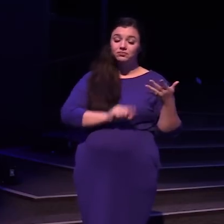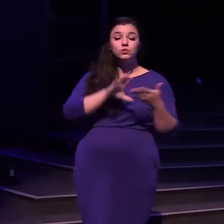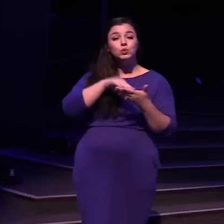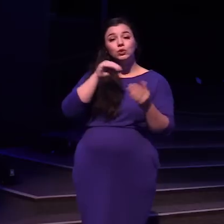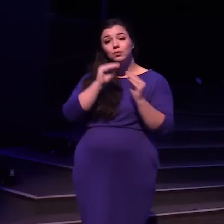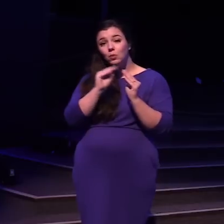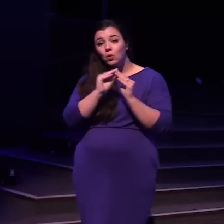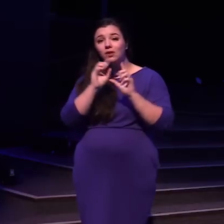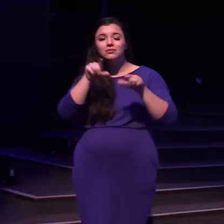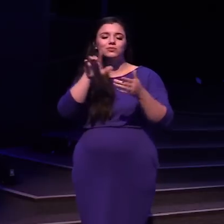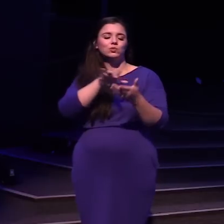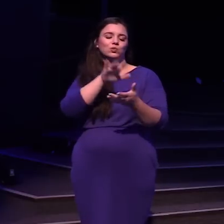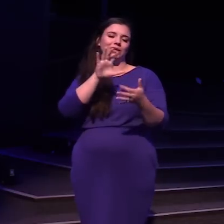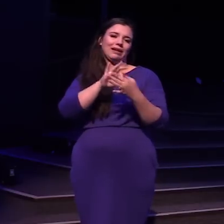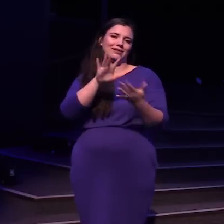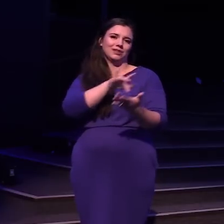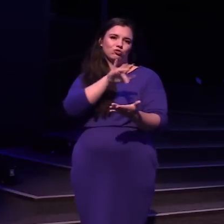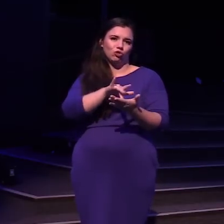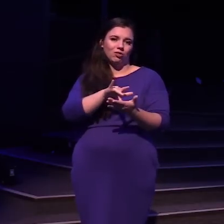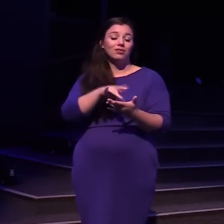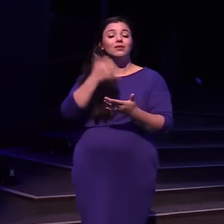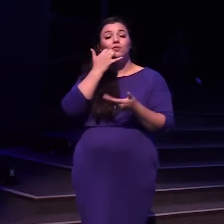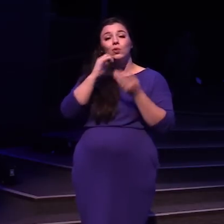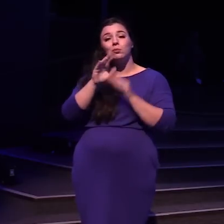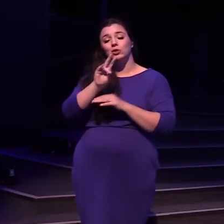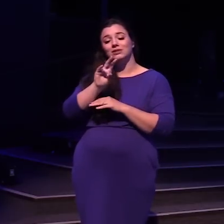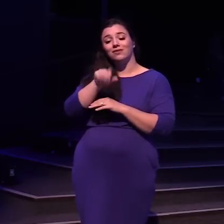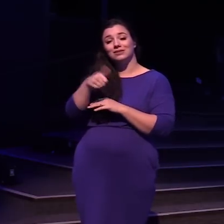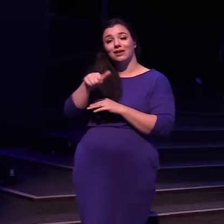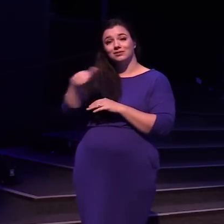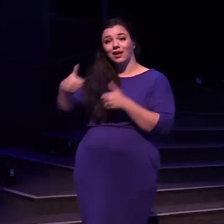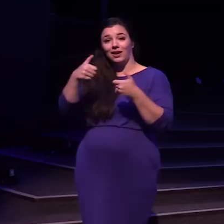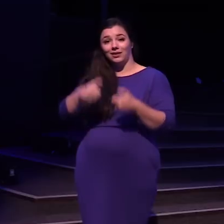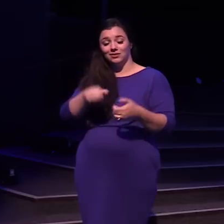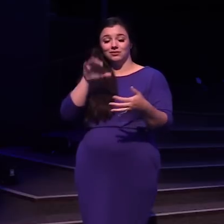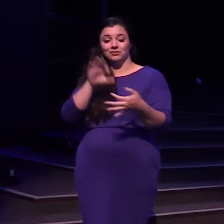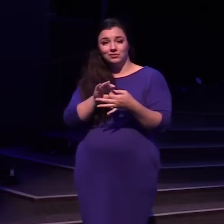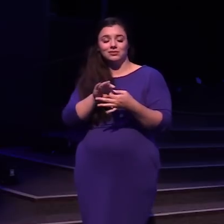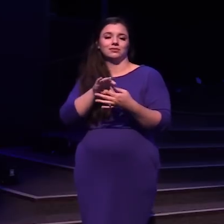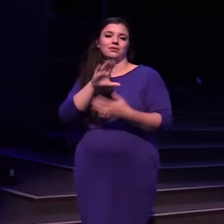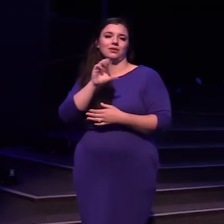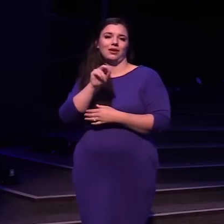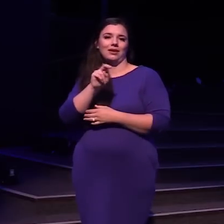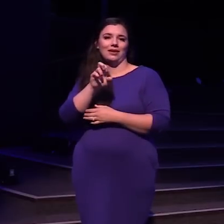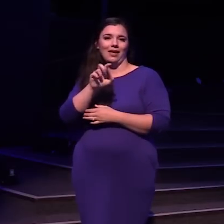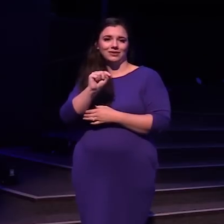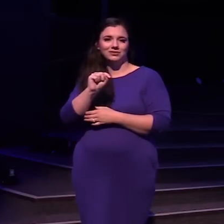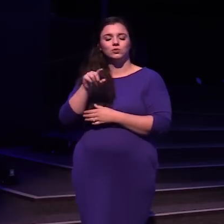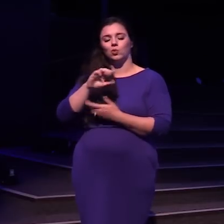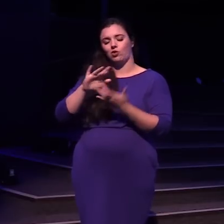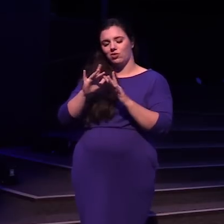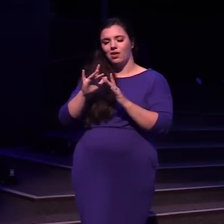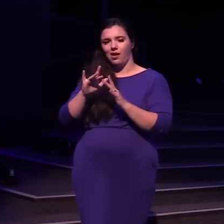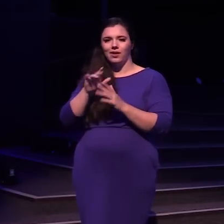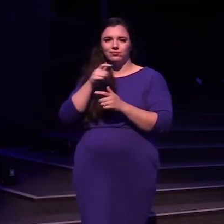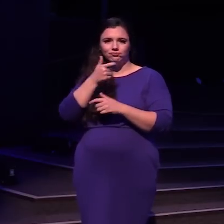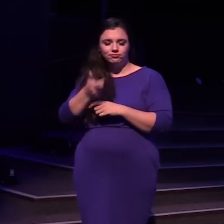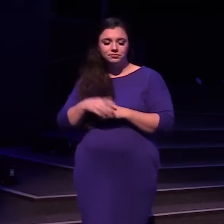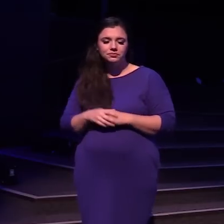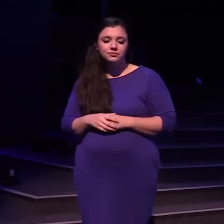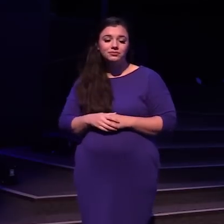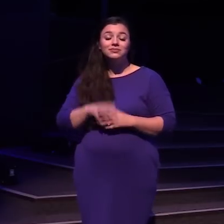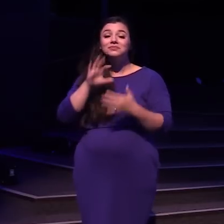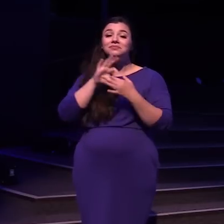at Connect Central Text Connect to 71010 Or visit gatewaypeople.com To stay connected with the Gateway